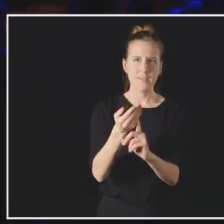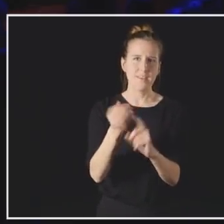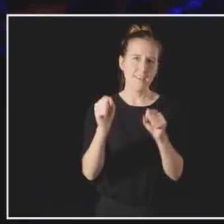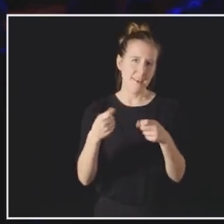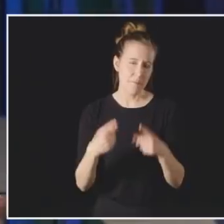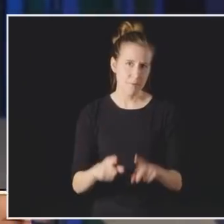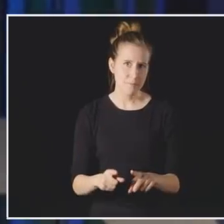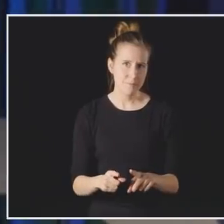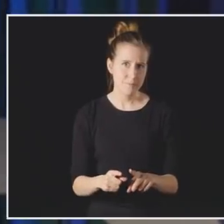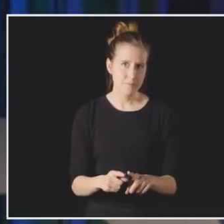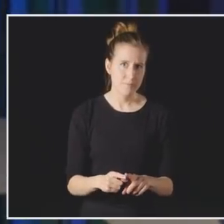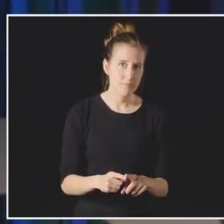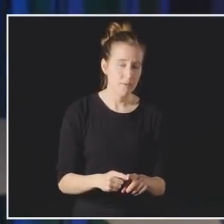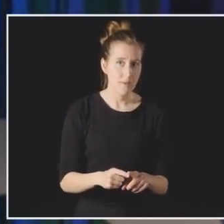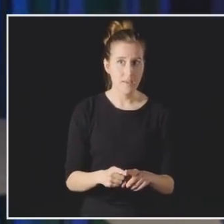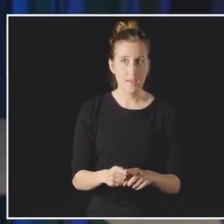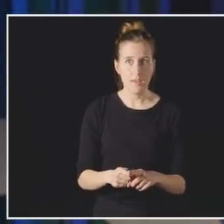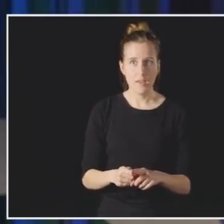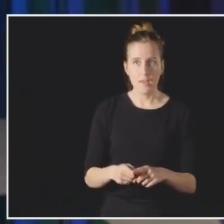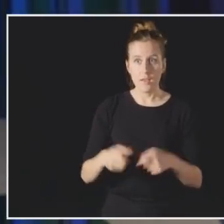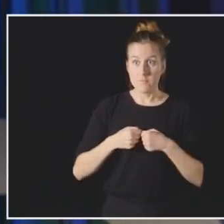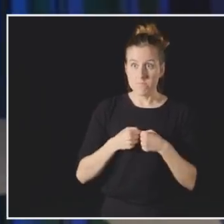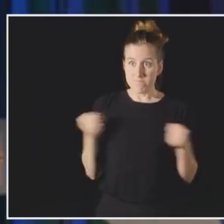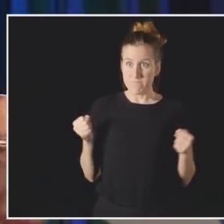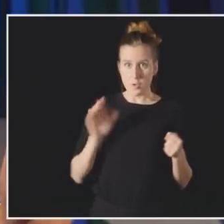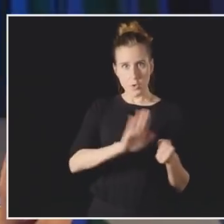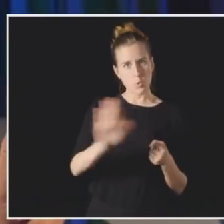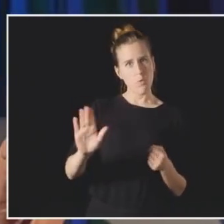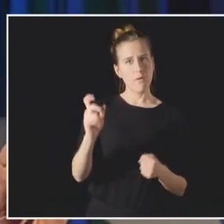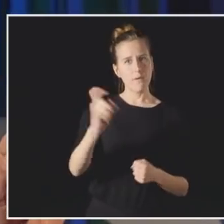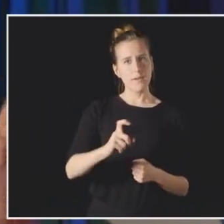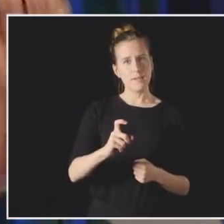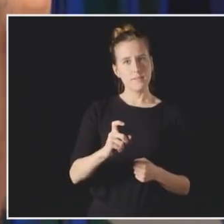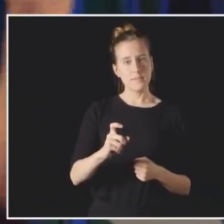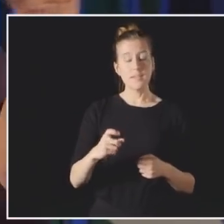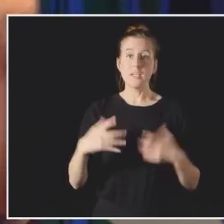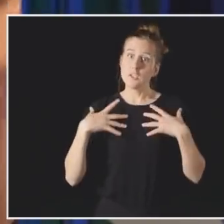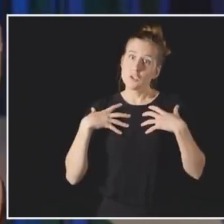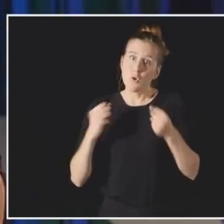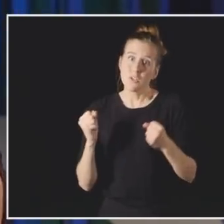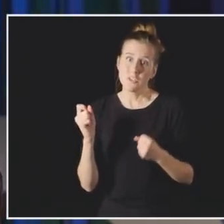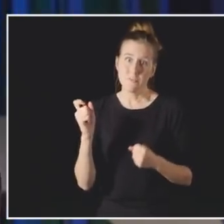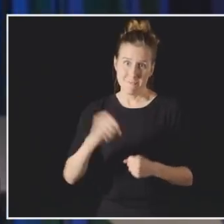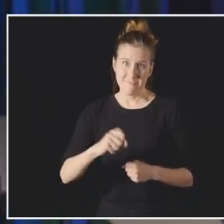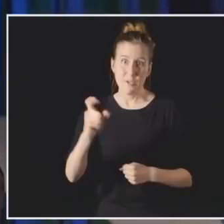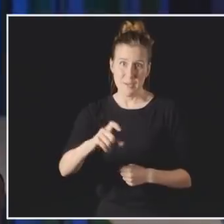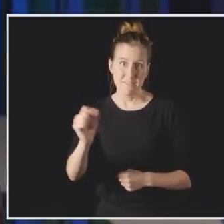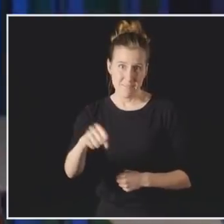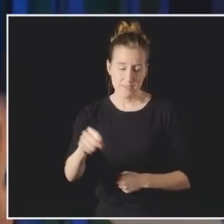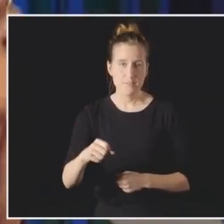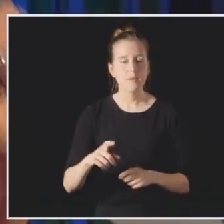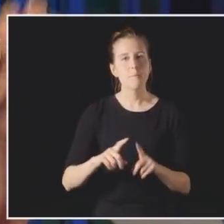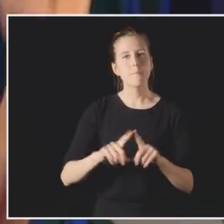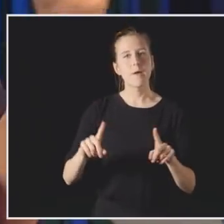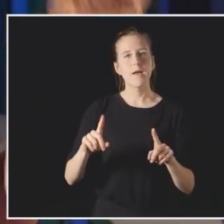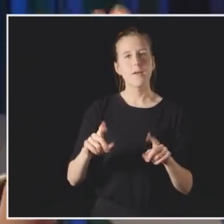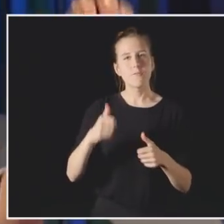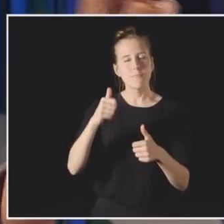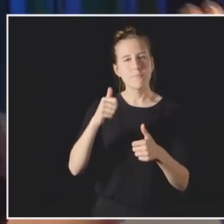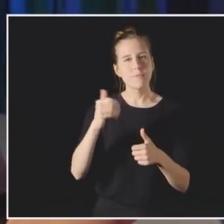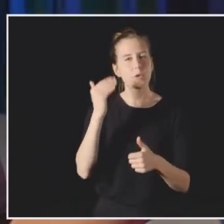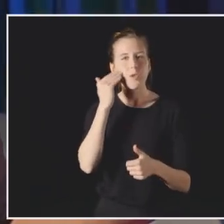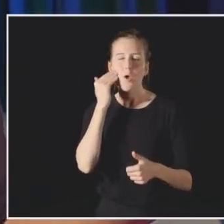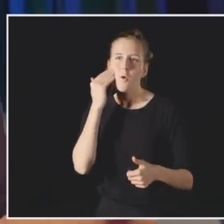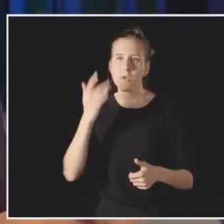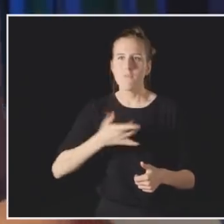Putting your agenda forward takes a lot of courage. But let me tell you how much better